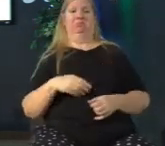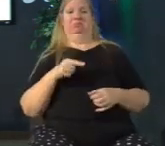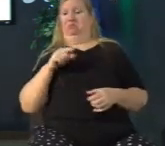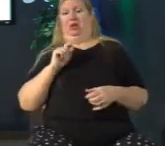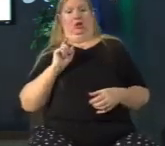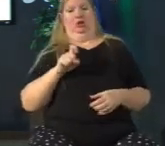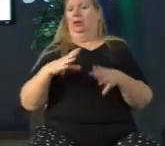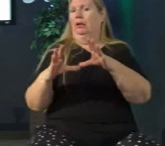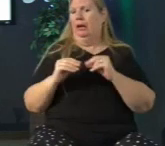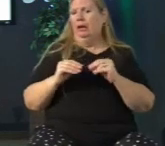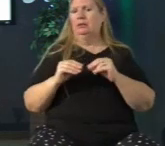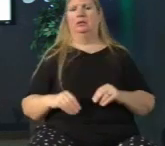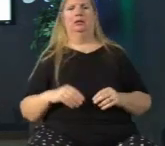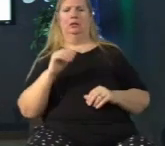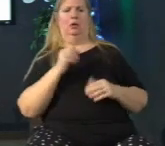matter what it is